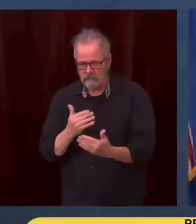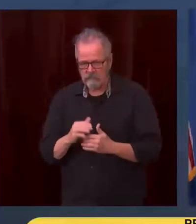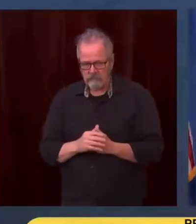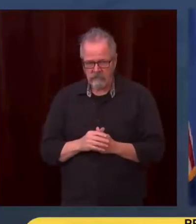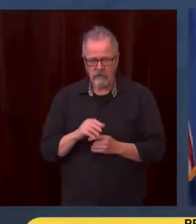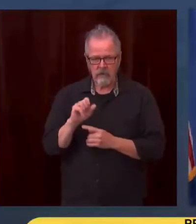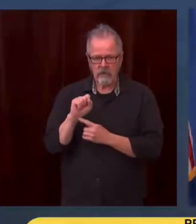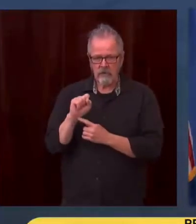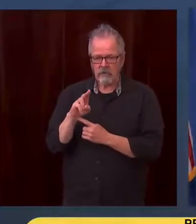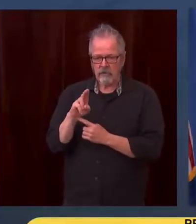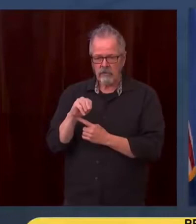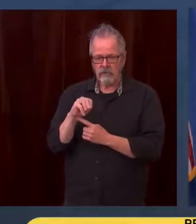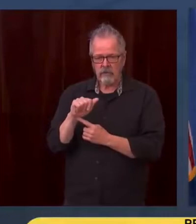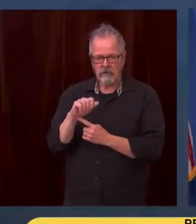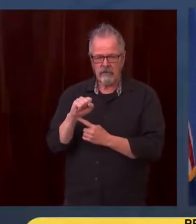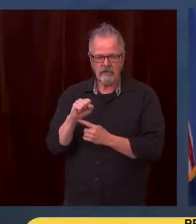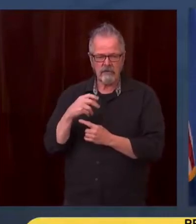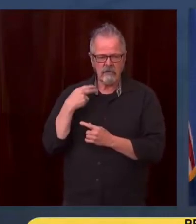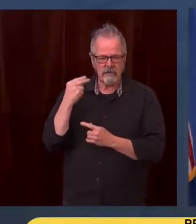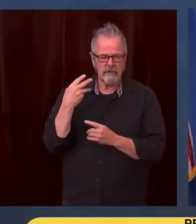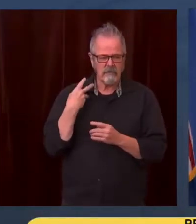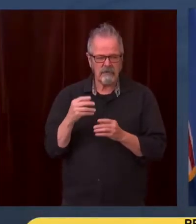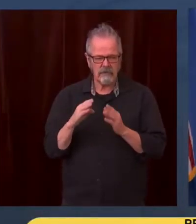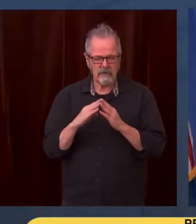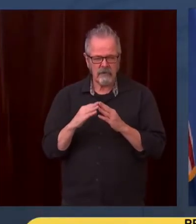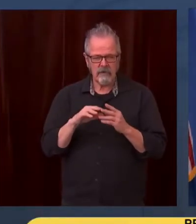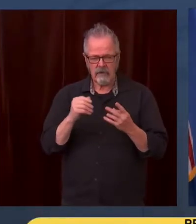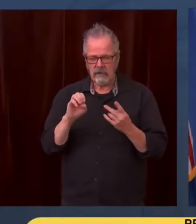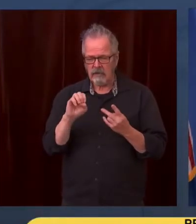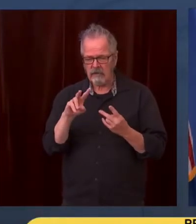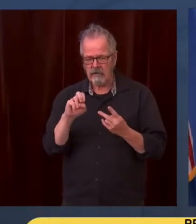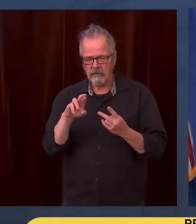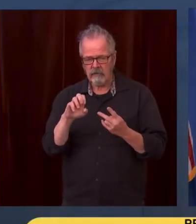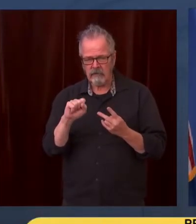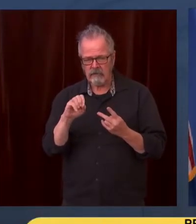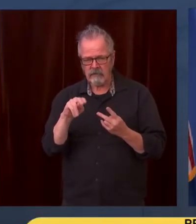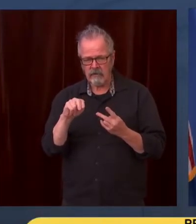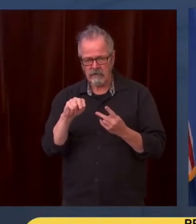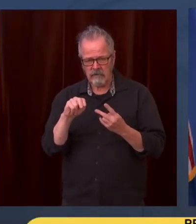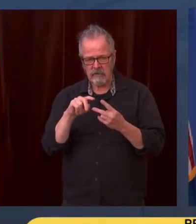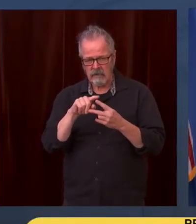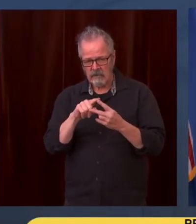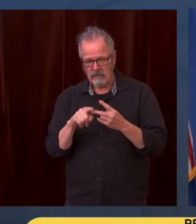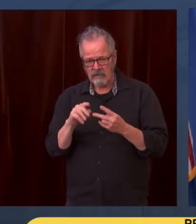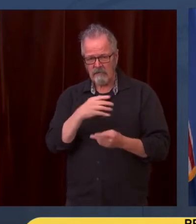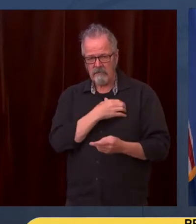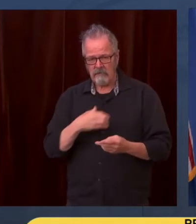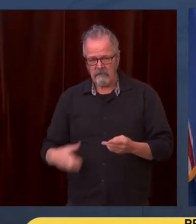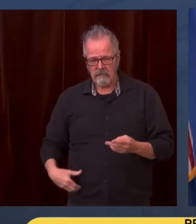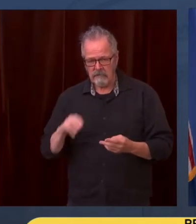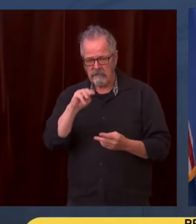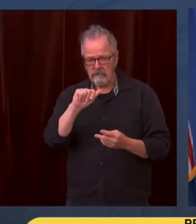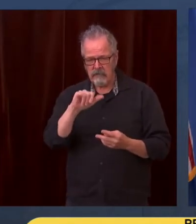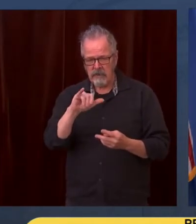We had the National Guard on duty, which we appreciate. We had the Sheriff's and Fire Department doing a great job. We had Fast Water Rescue that did some great